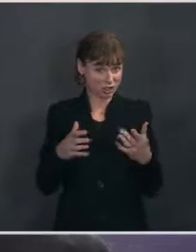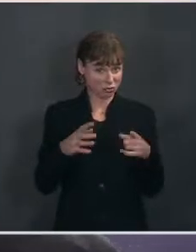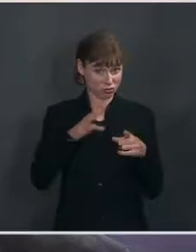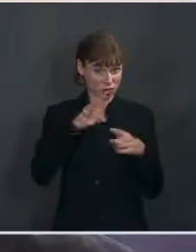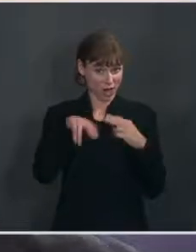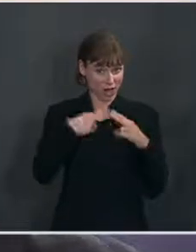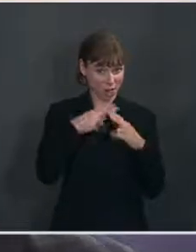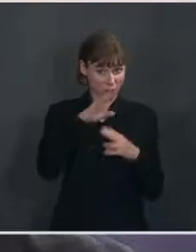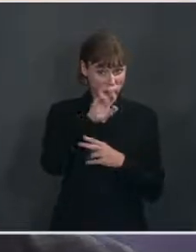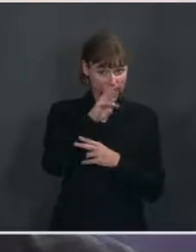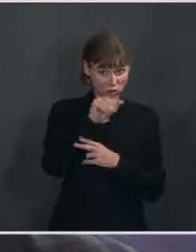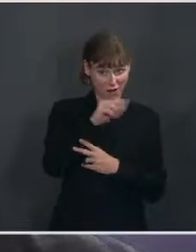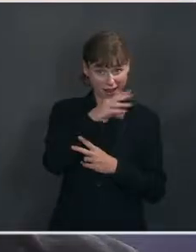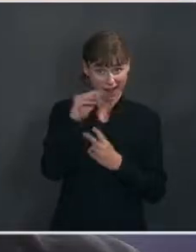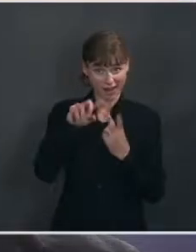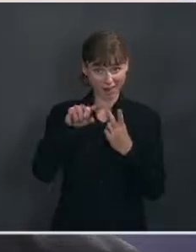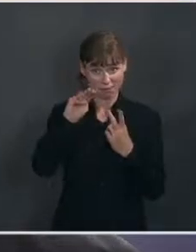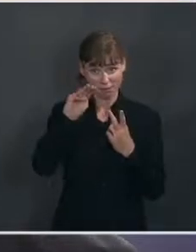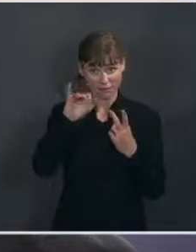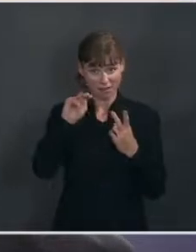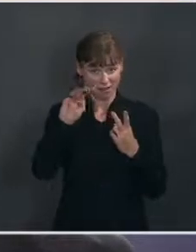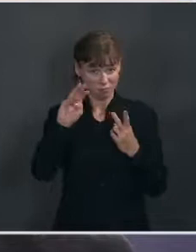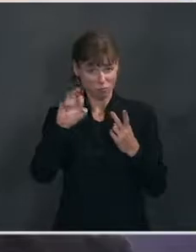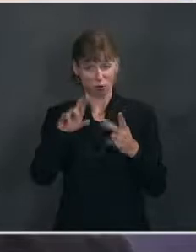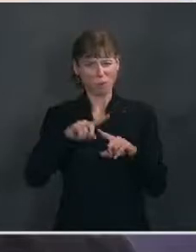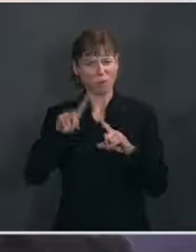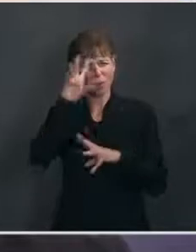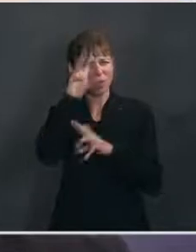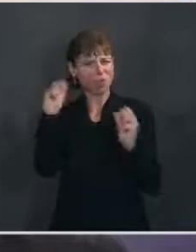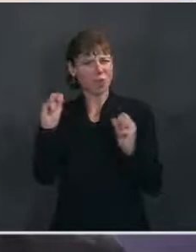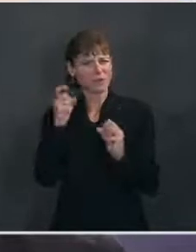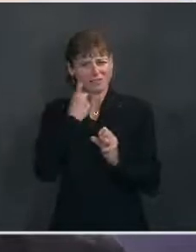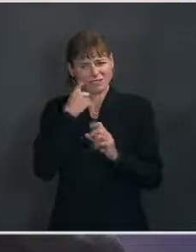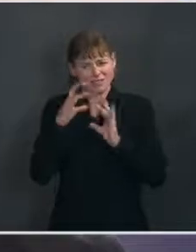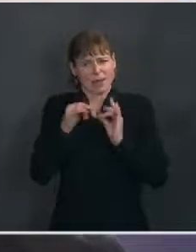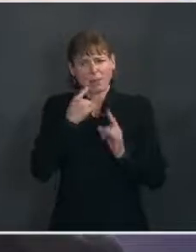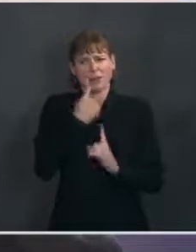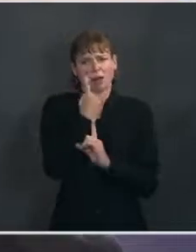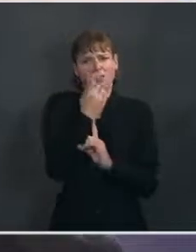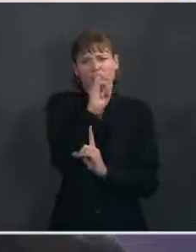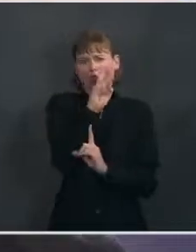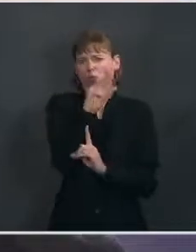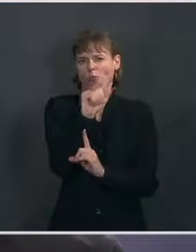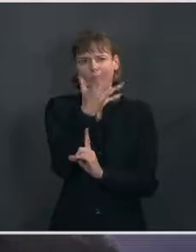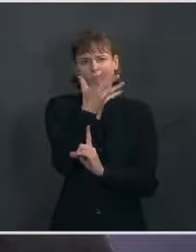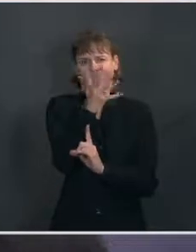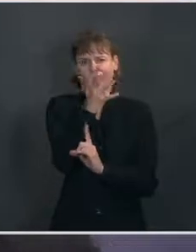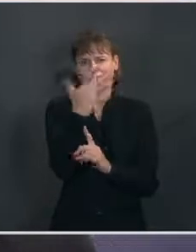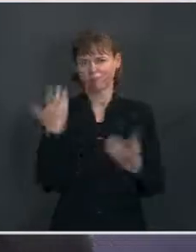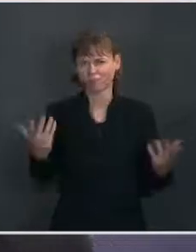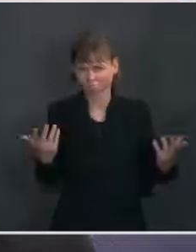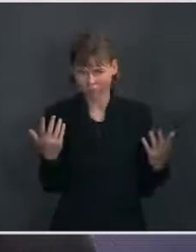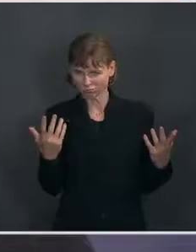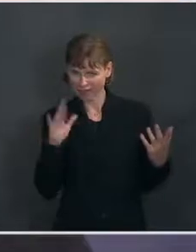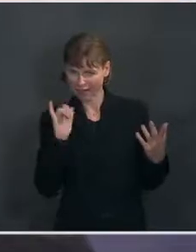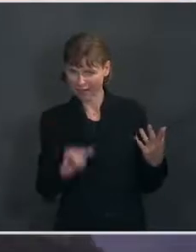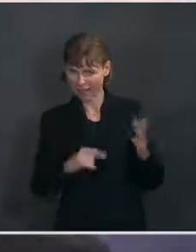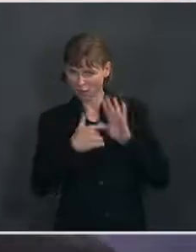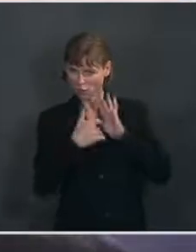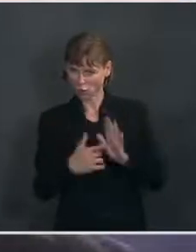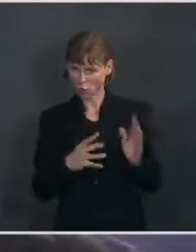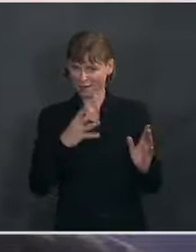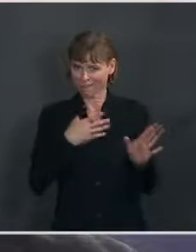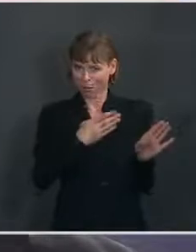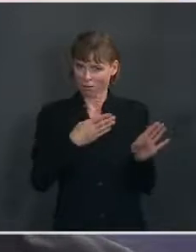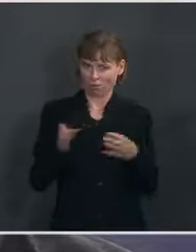Myanmar. And in the President's statement just now, he only uses Burma. Is that indicative of a formal shift to the United States government on